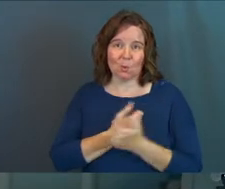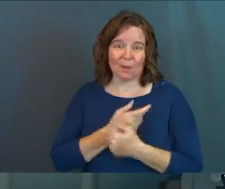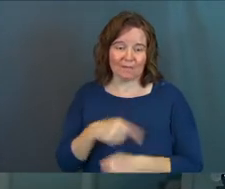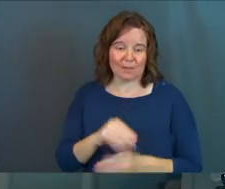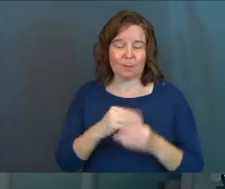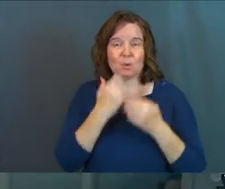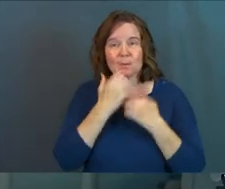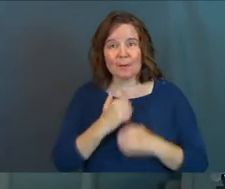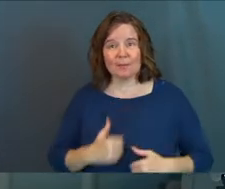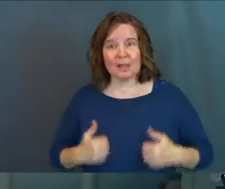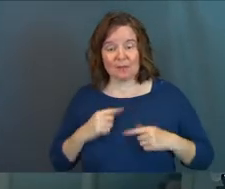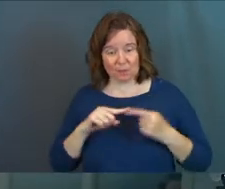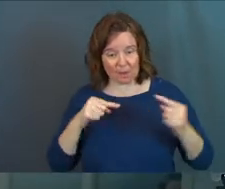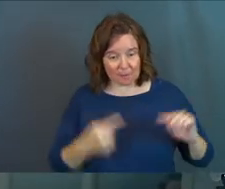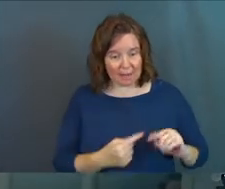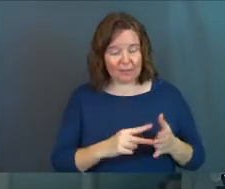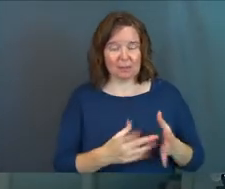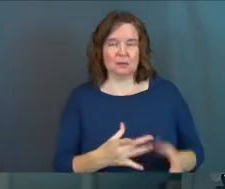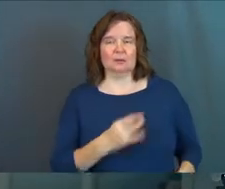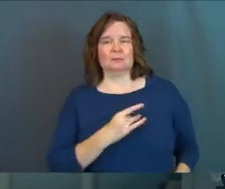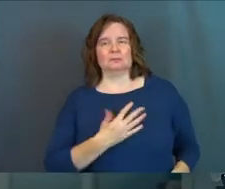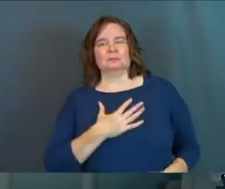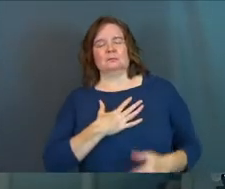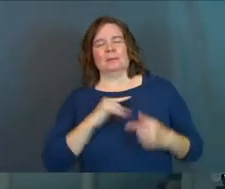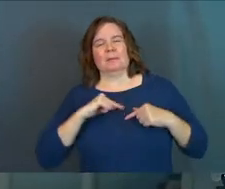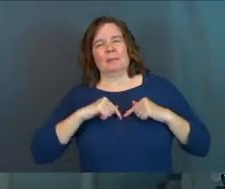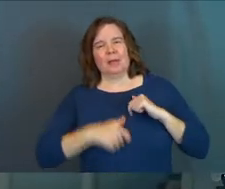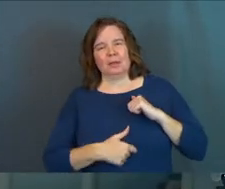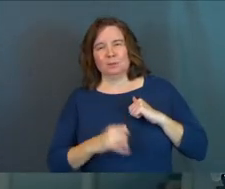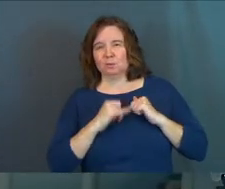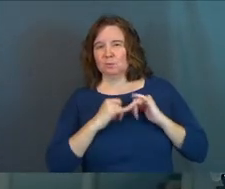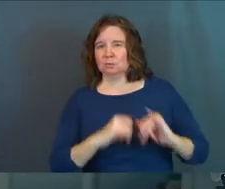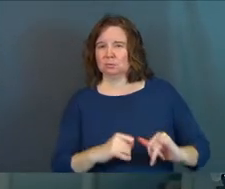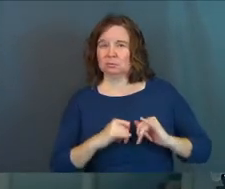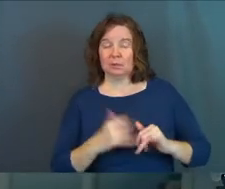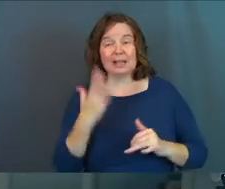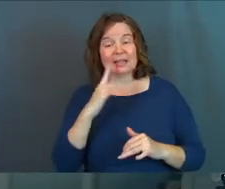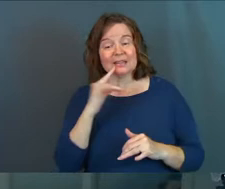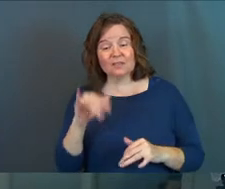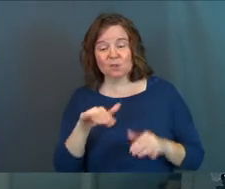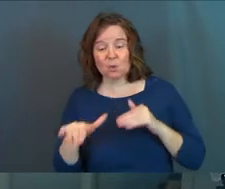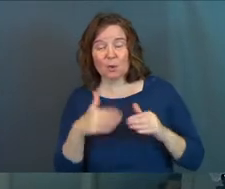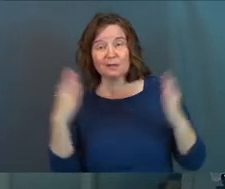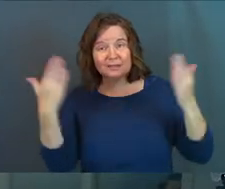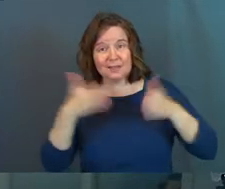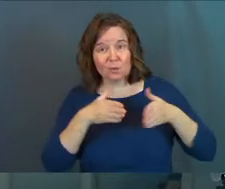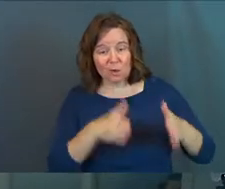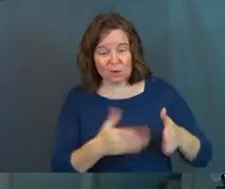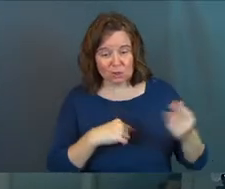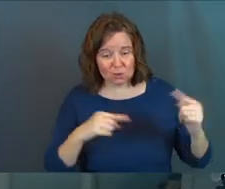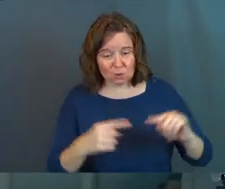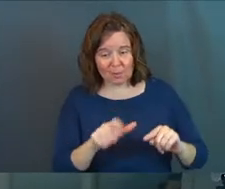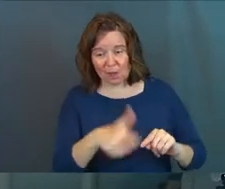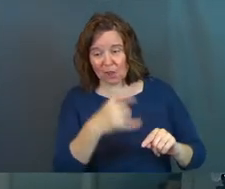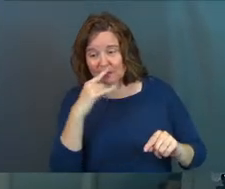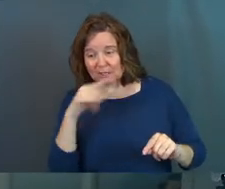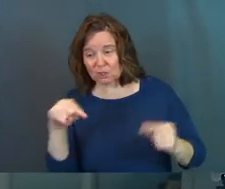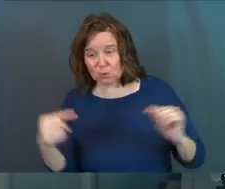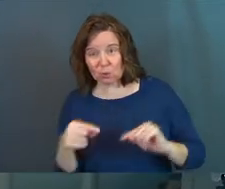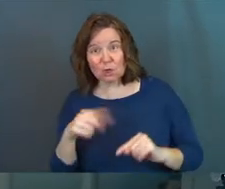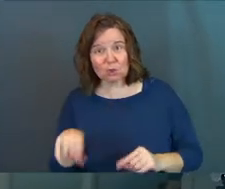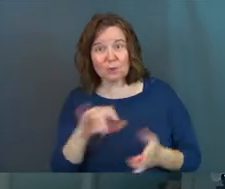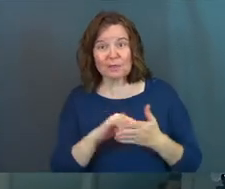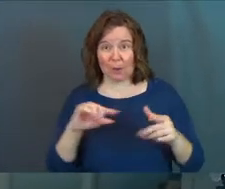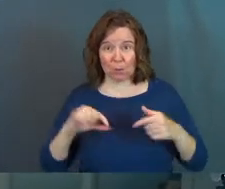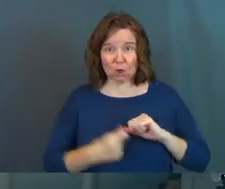about their life, and when they're in pain, that means you're in pain. And God says, if you walk down a dark road, and you hurt my other kids, and you